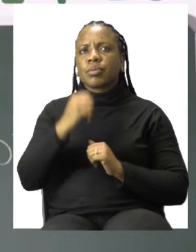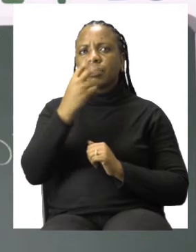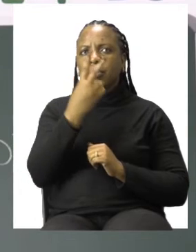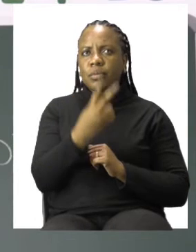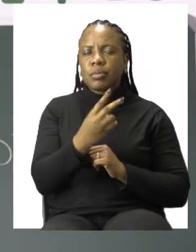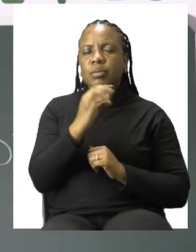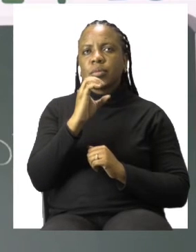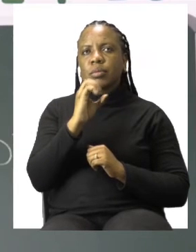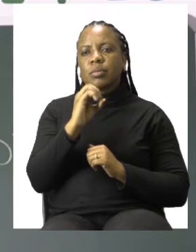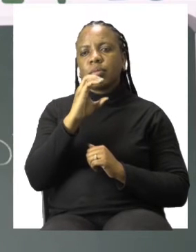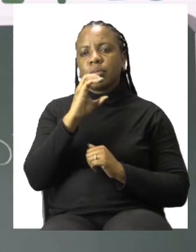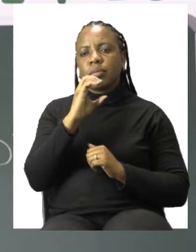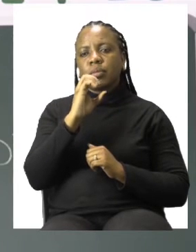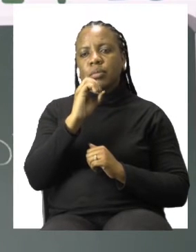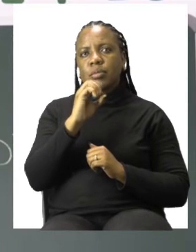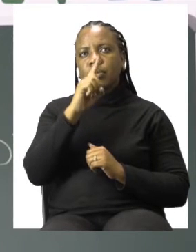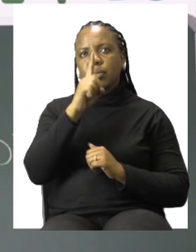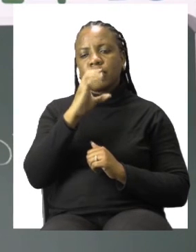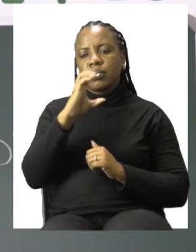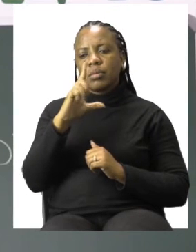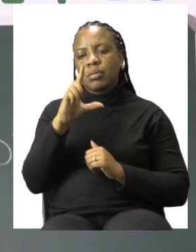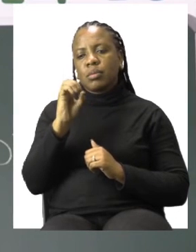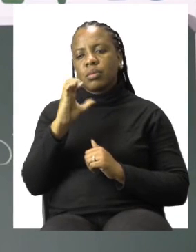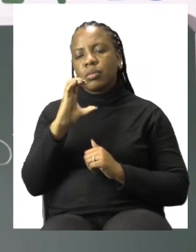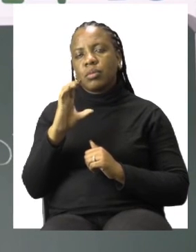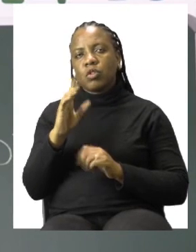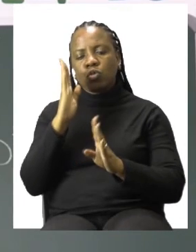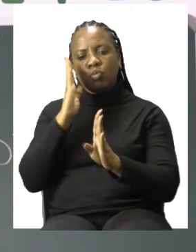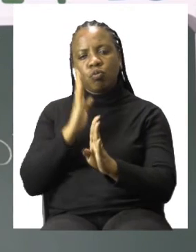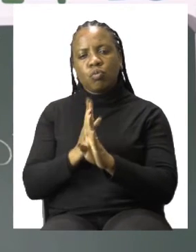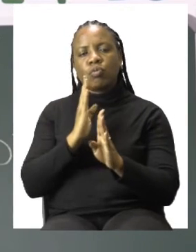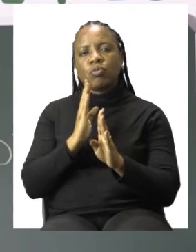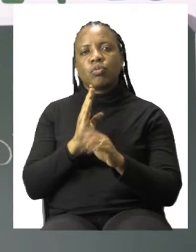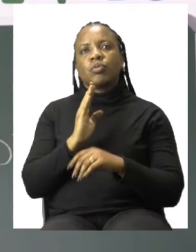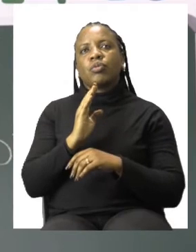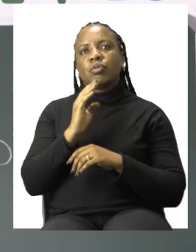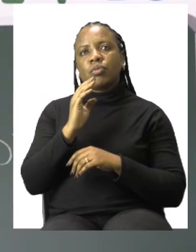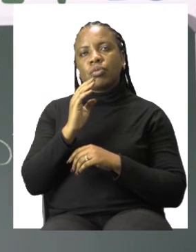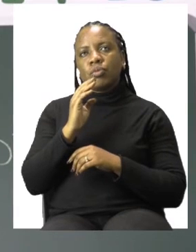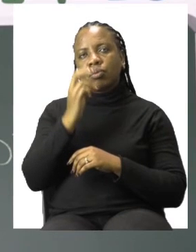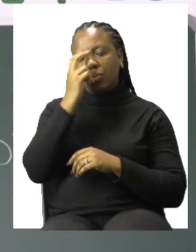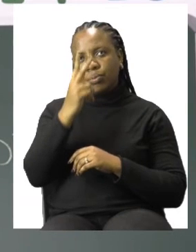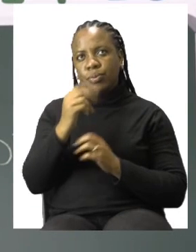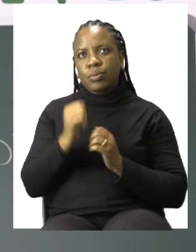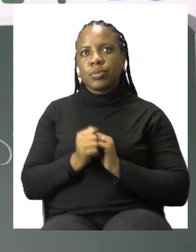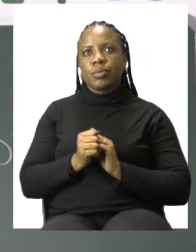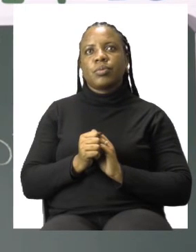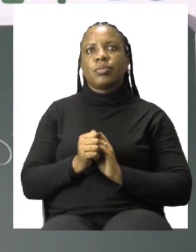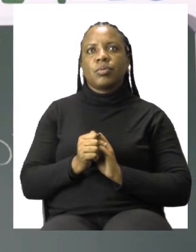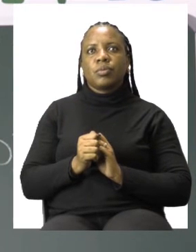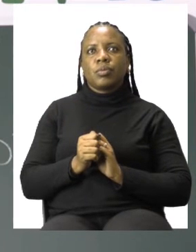and I have my minute hand pointing at 12. Now when the minute hand is